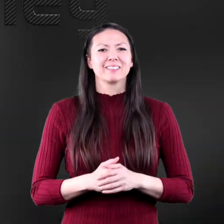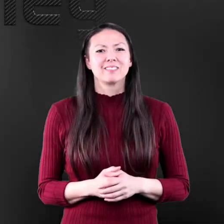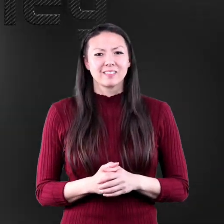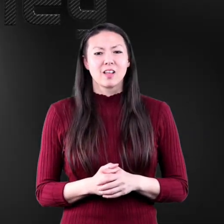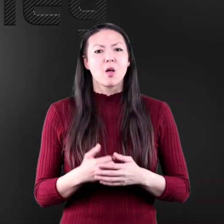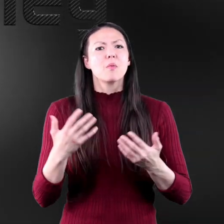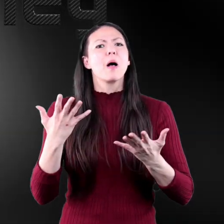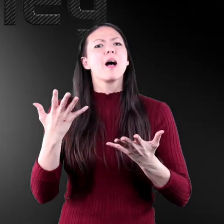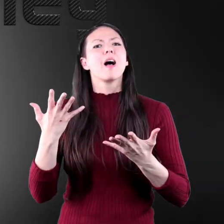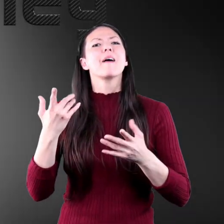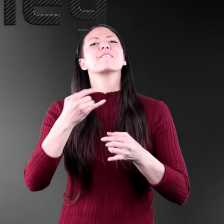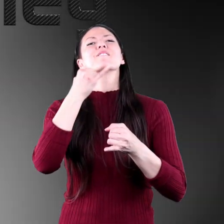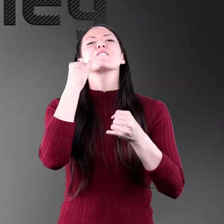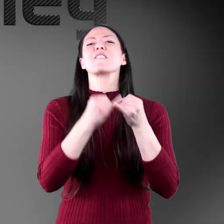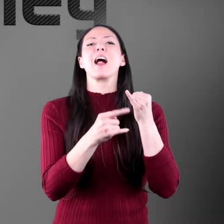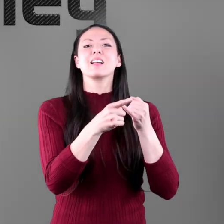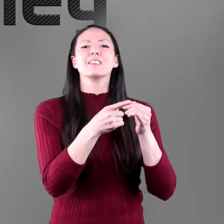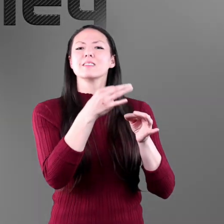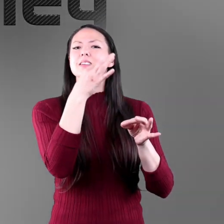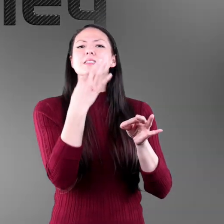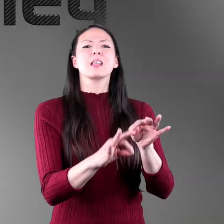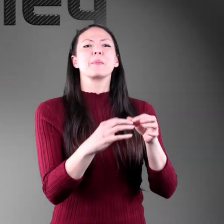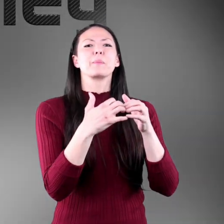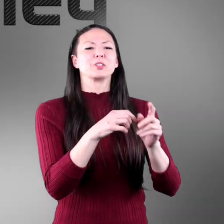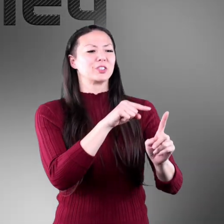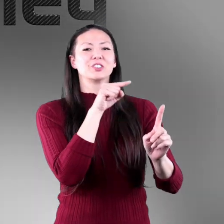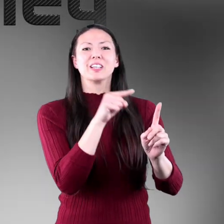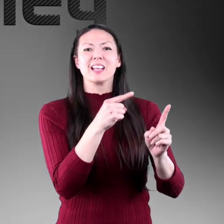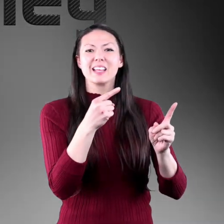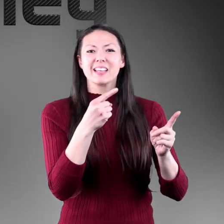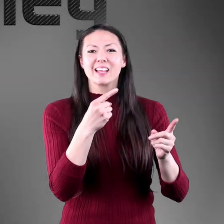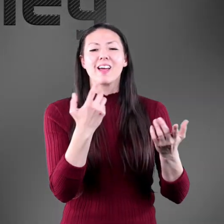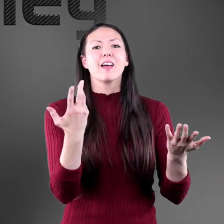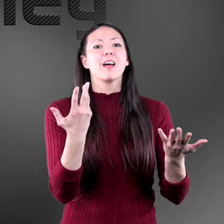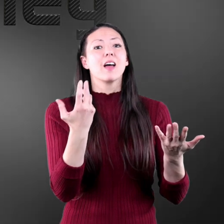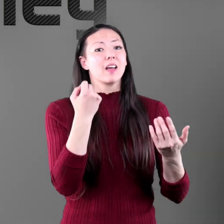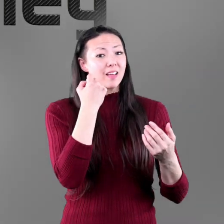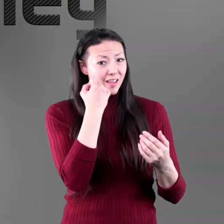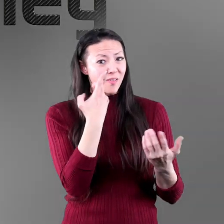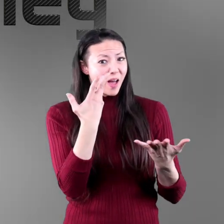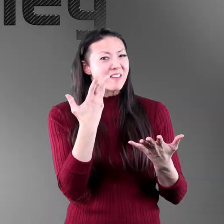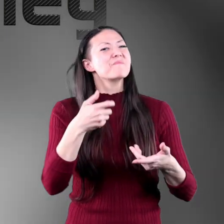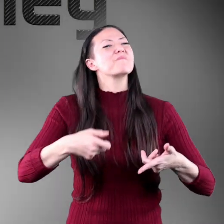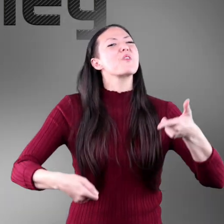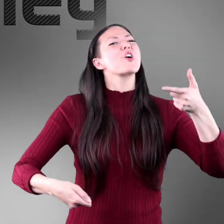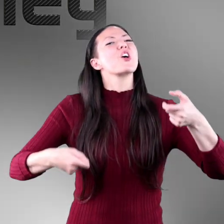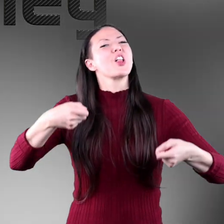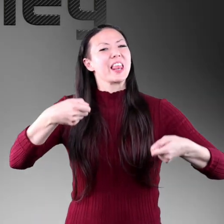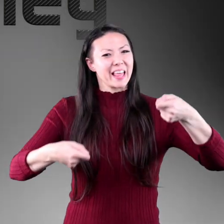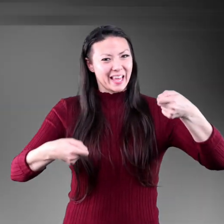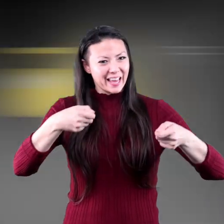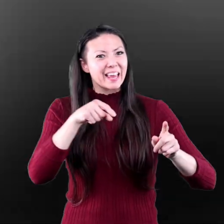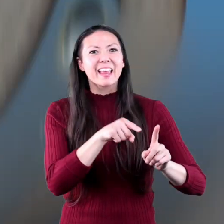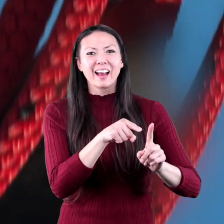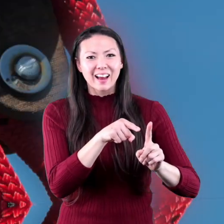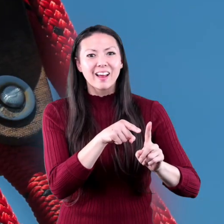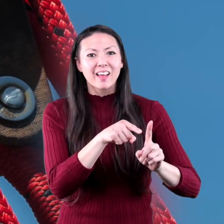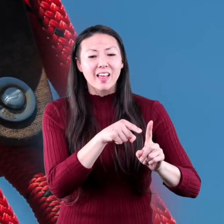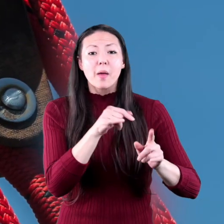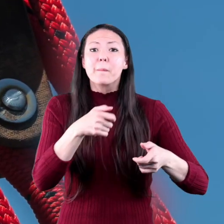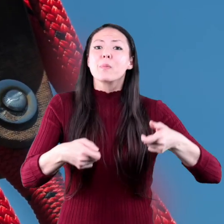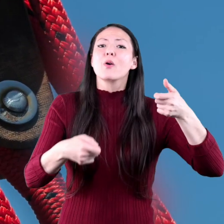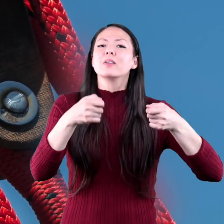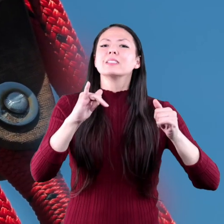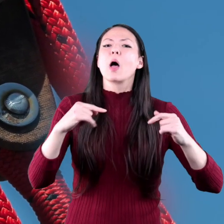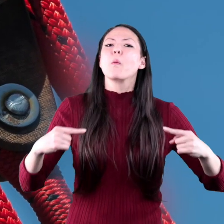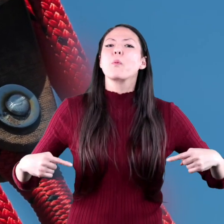Which brings us to the final simple machine. Last of all, but not the least of all, the pulley. The